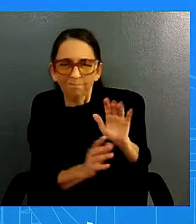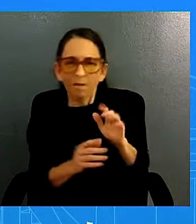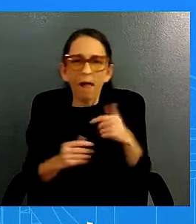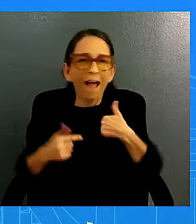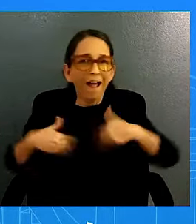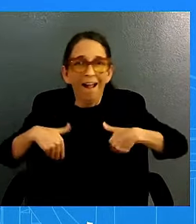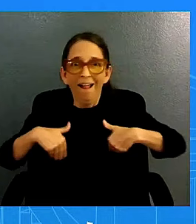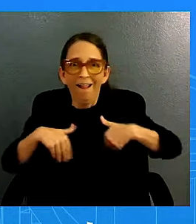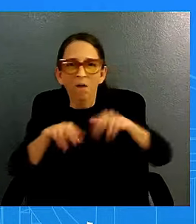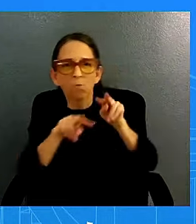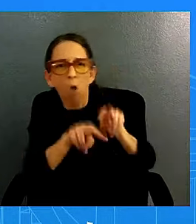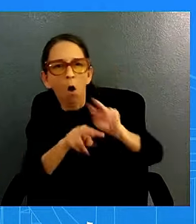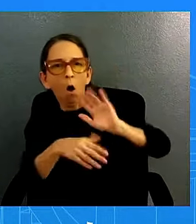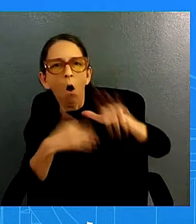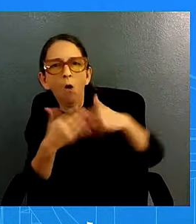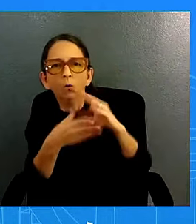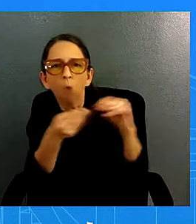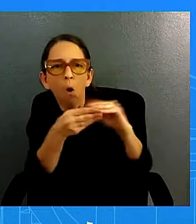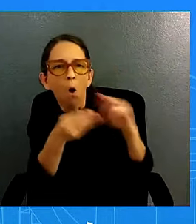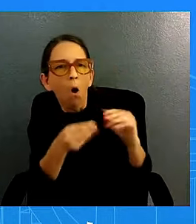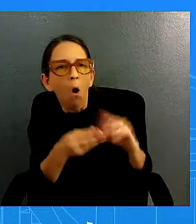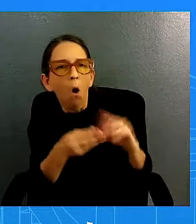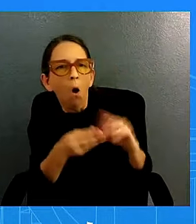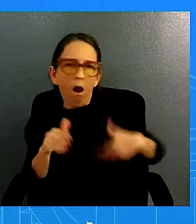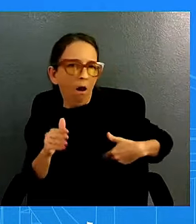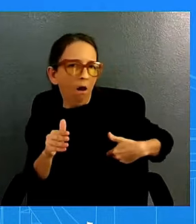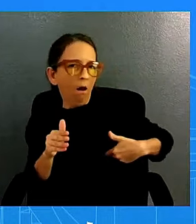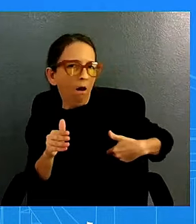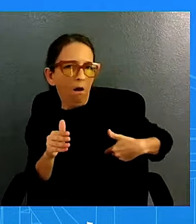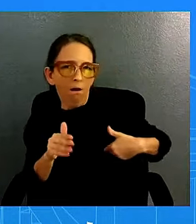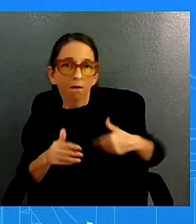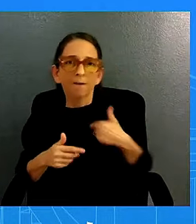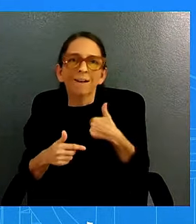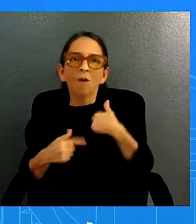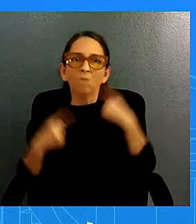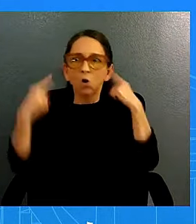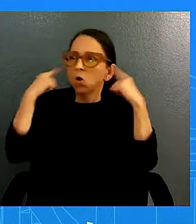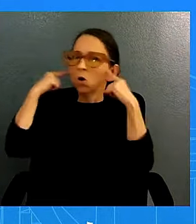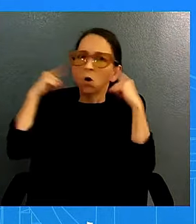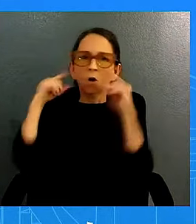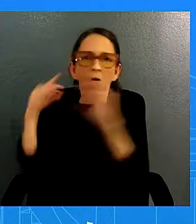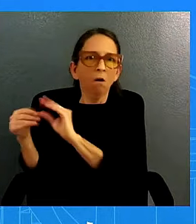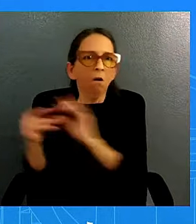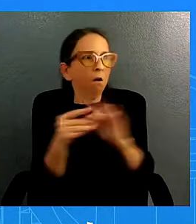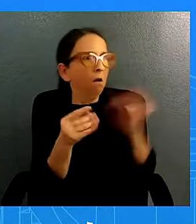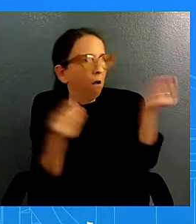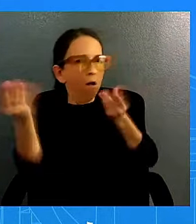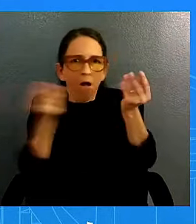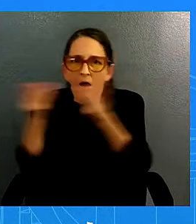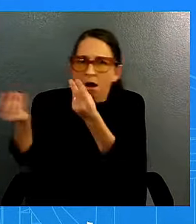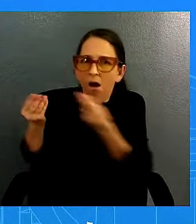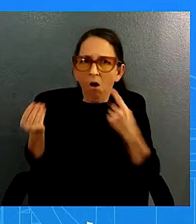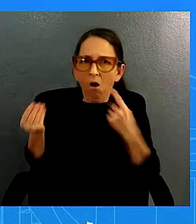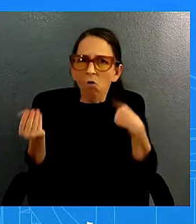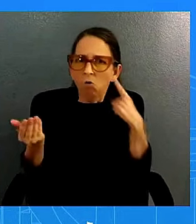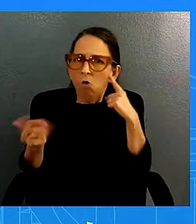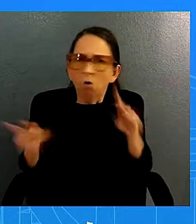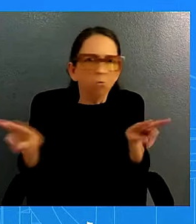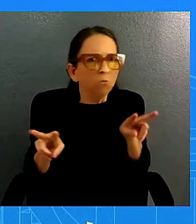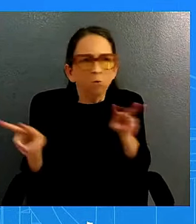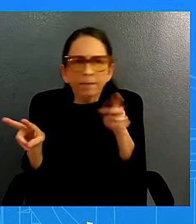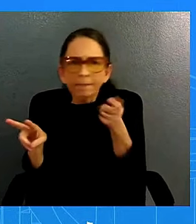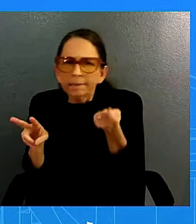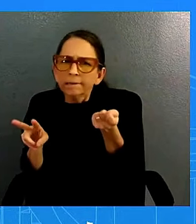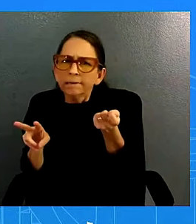you know uh i've heard from my staff about uh a little bit about this what i can say and i want to say off the top